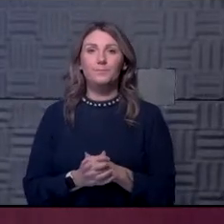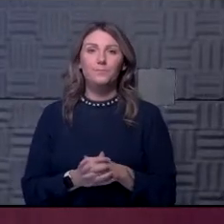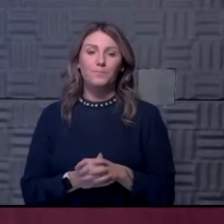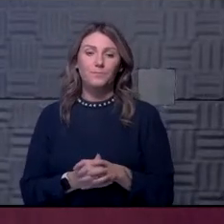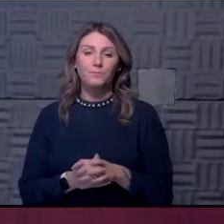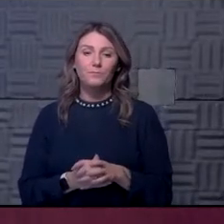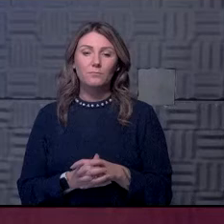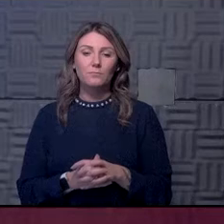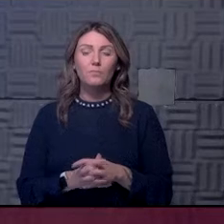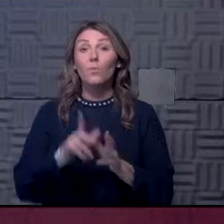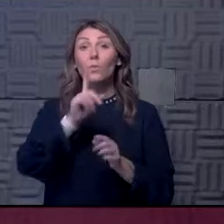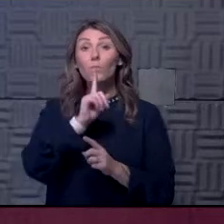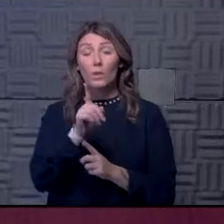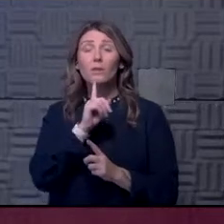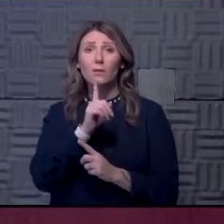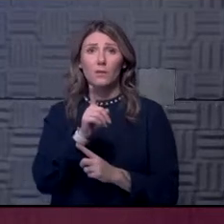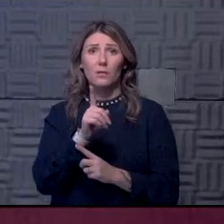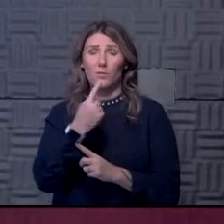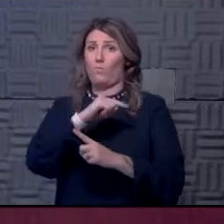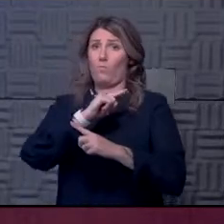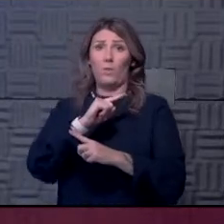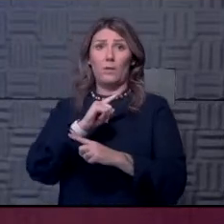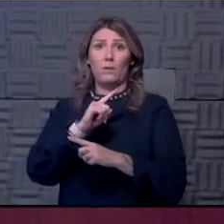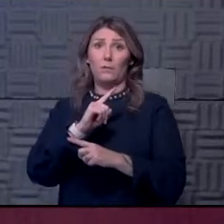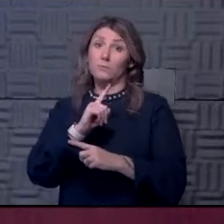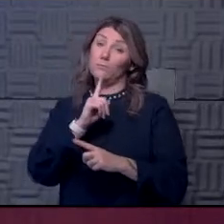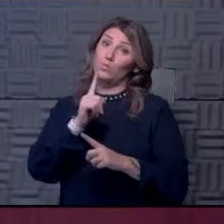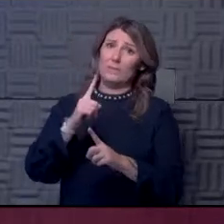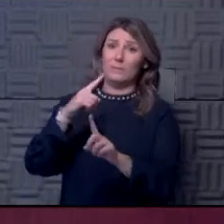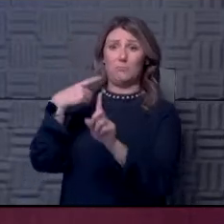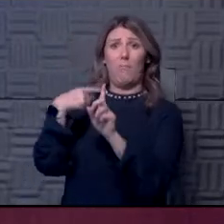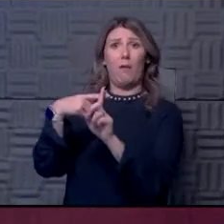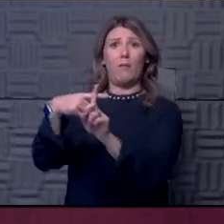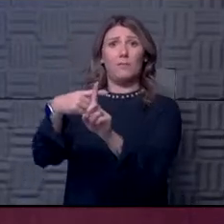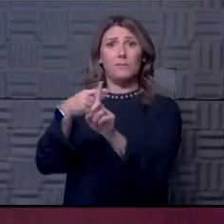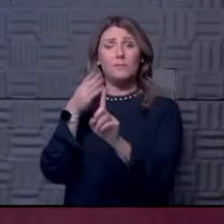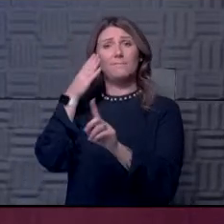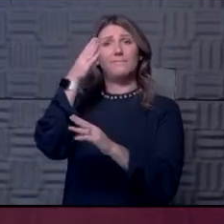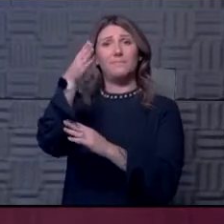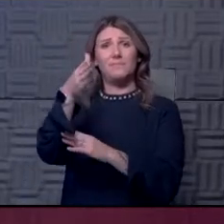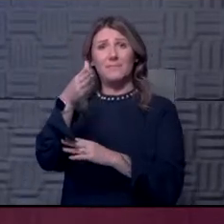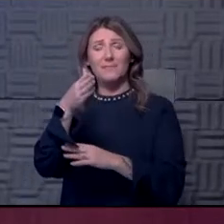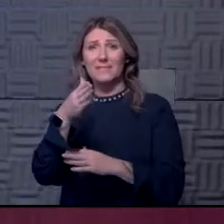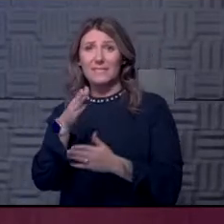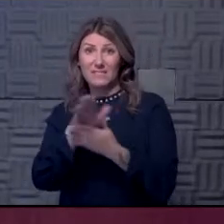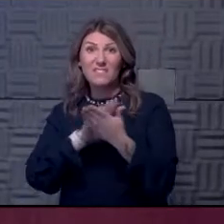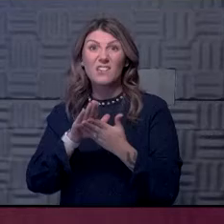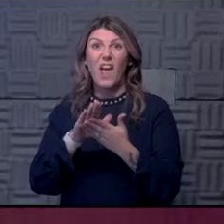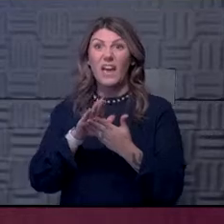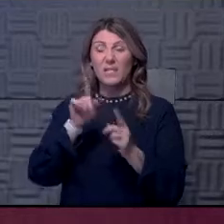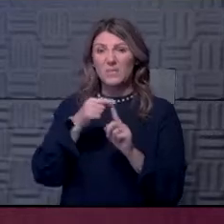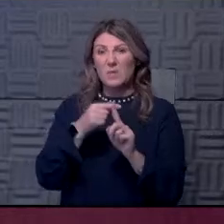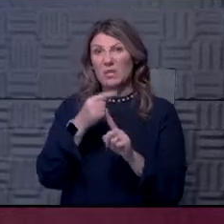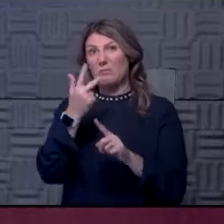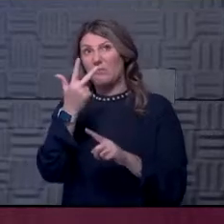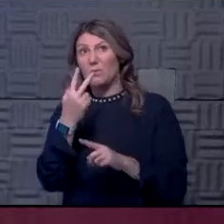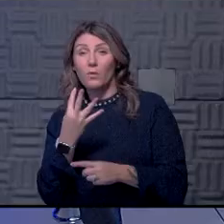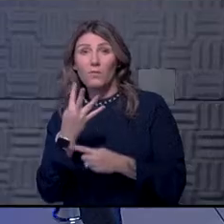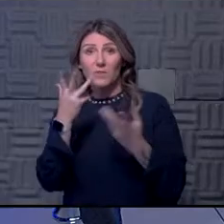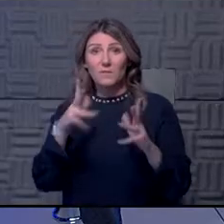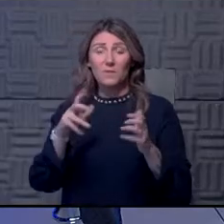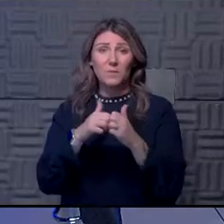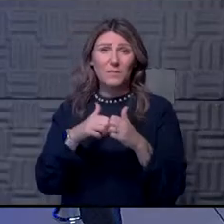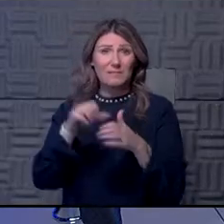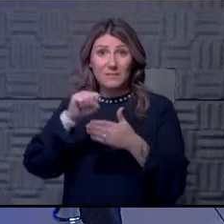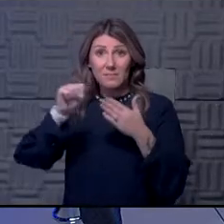it's, you know, we're headed the right direction, not the wrong direction, which is reassuring as we get, you know, sort of three-fourths of way through our semester. And